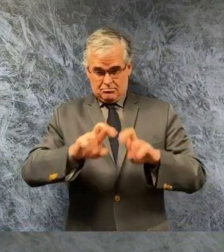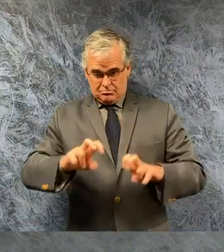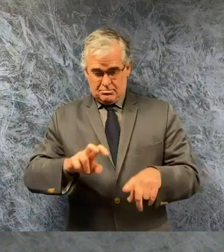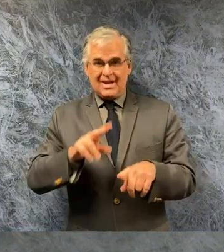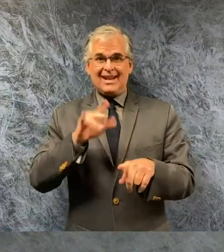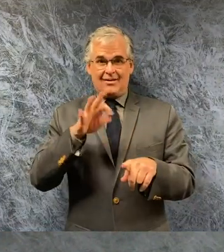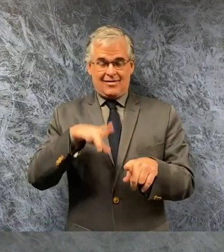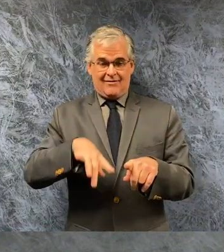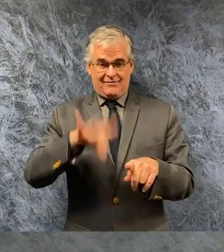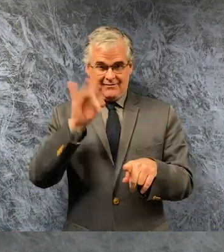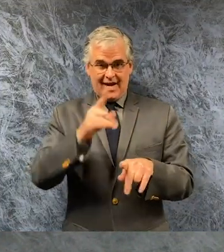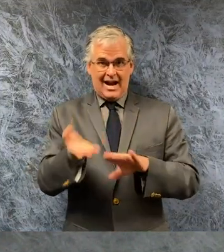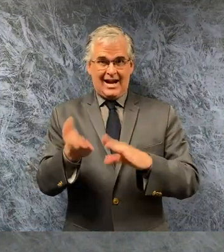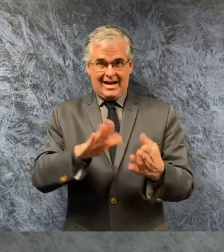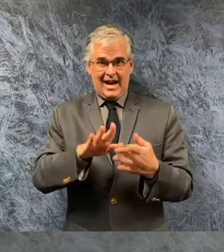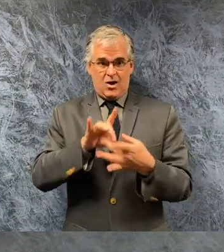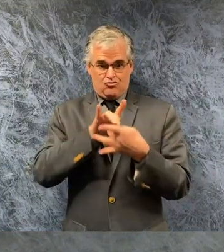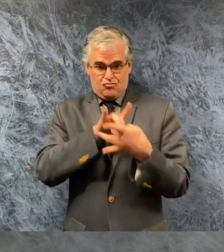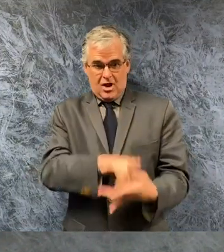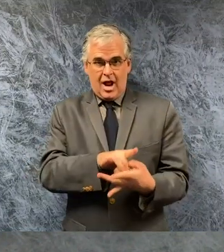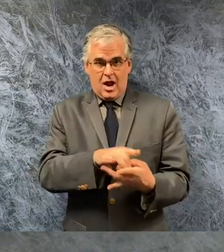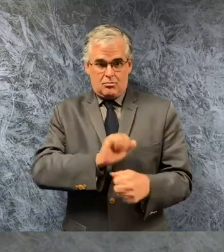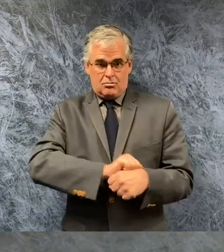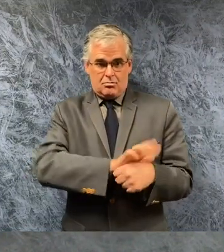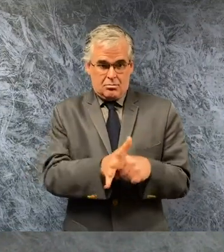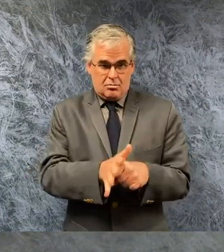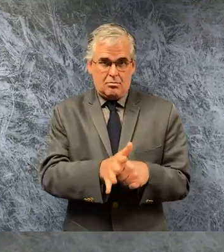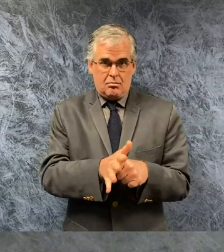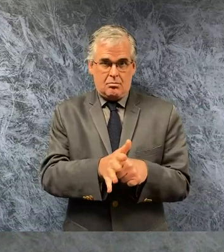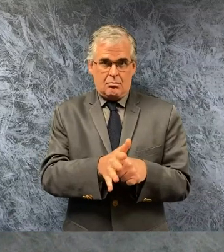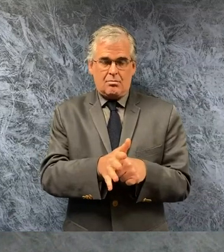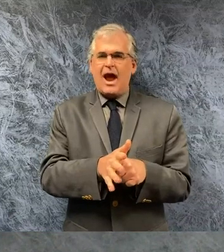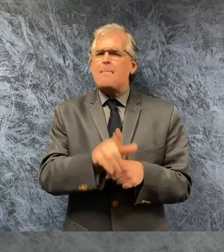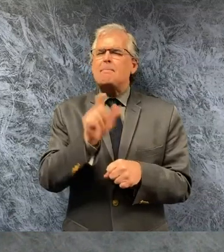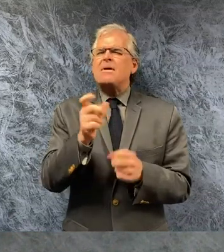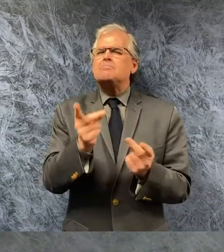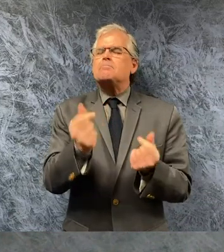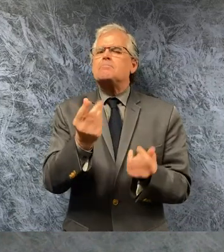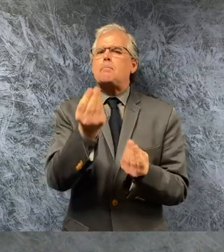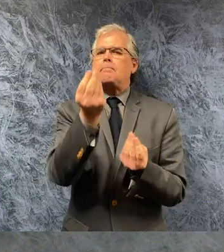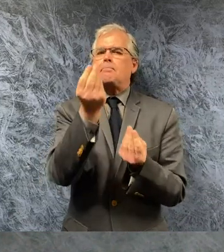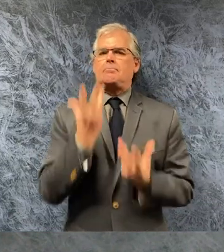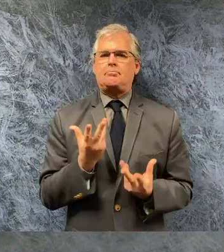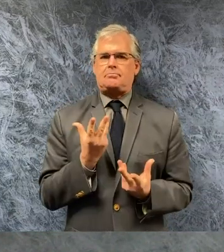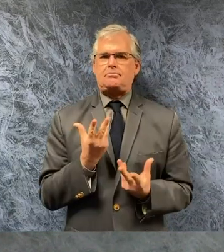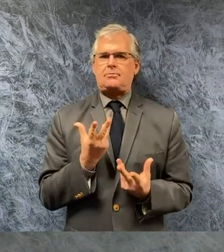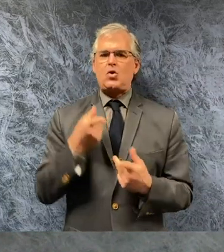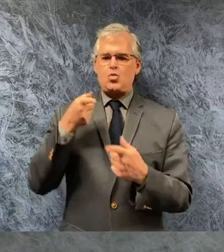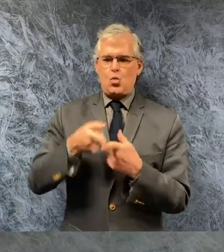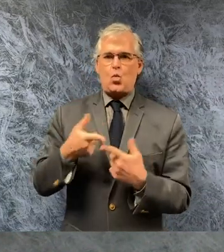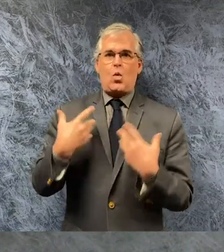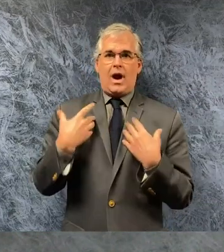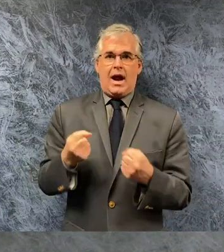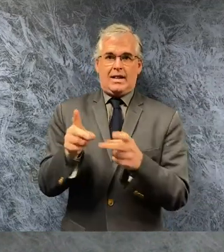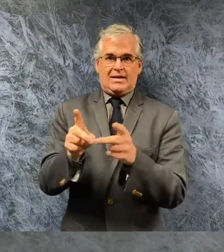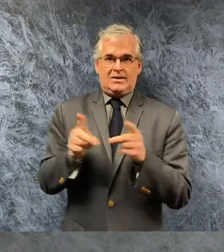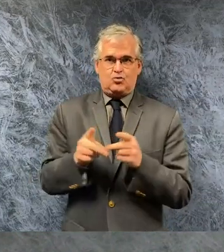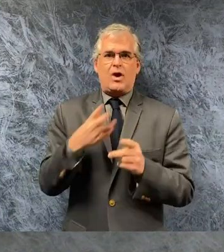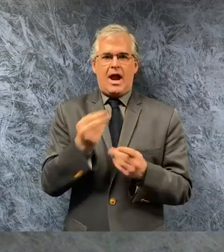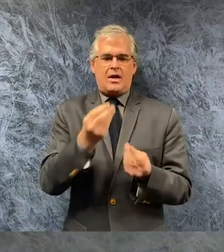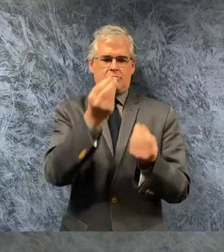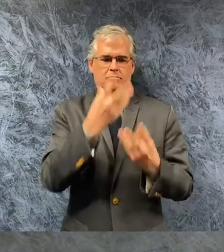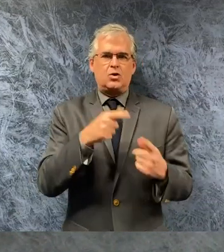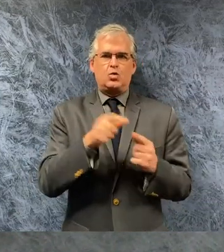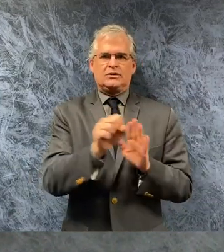to covet 19 infection may be must be immediately reported to the health district and the state having this